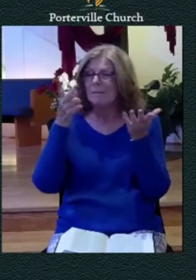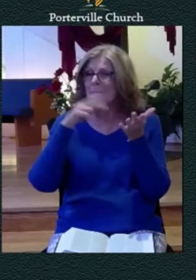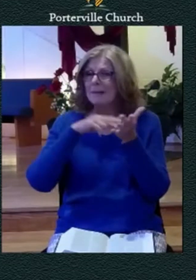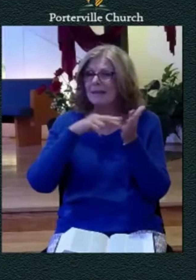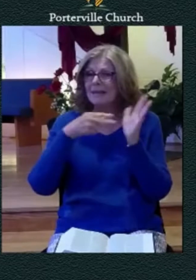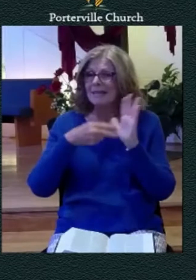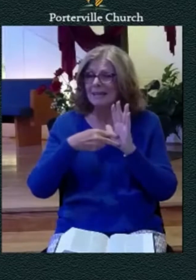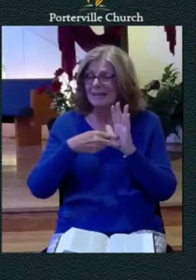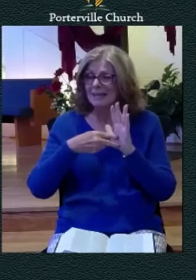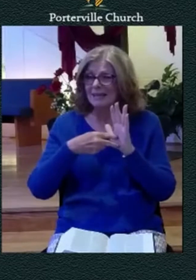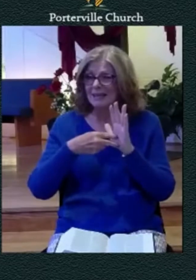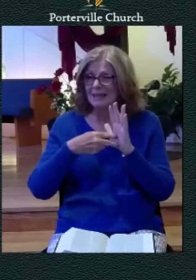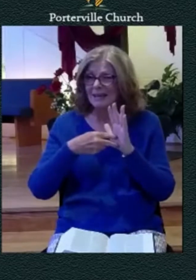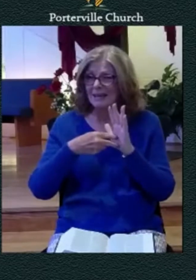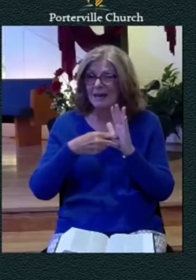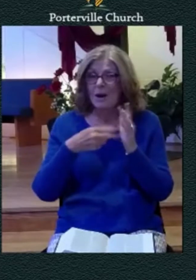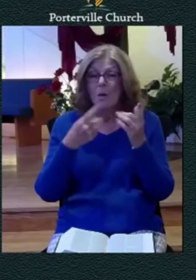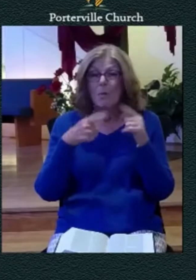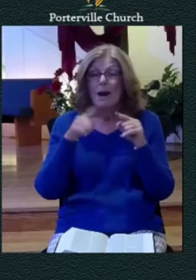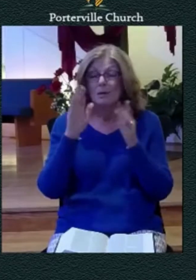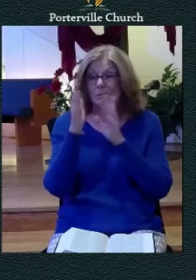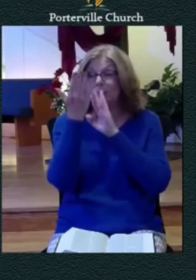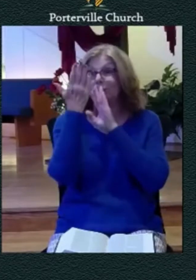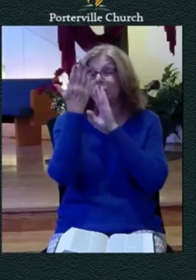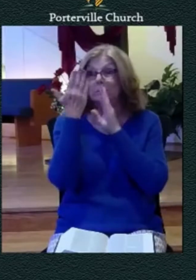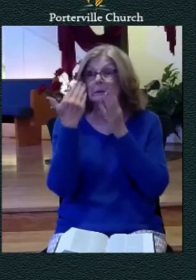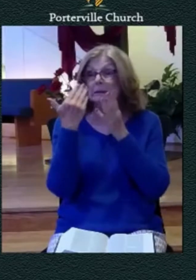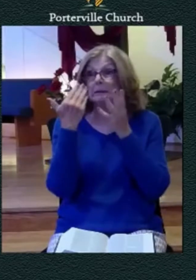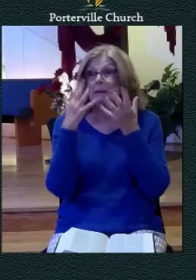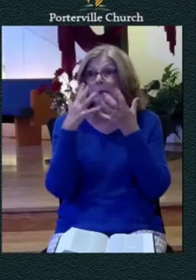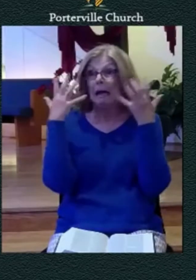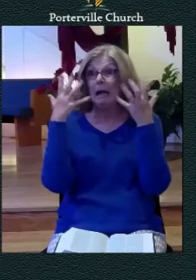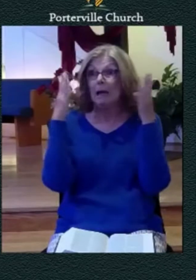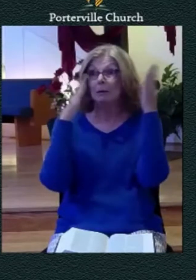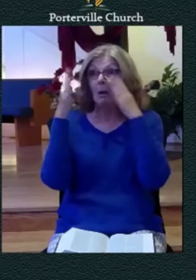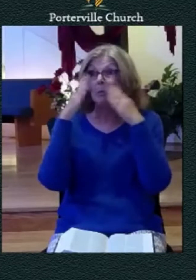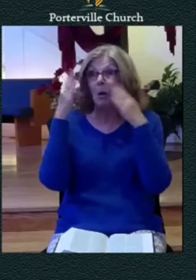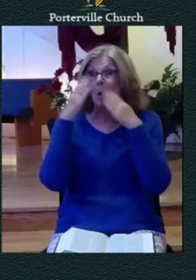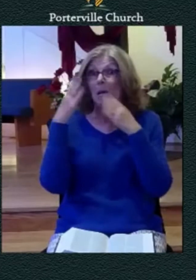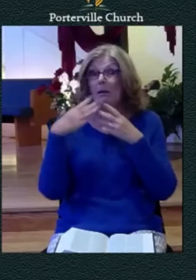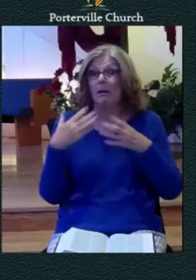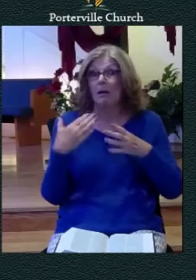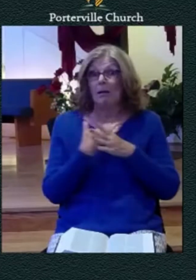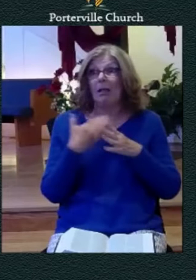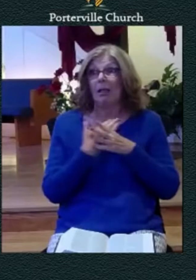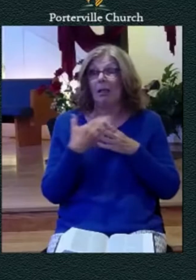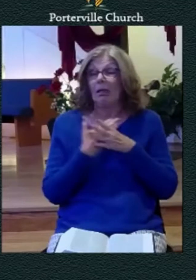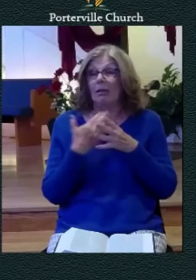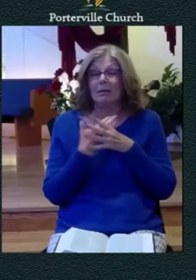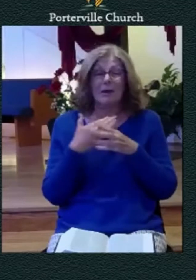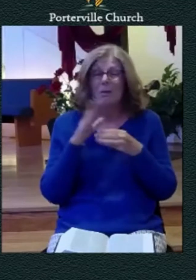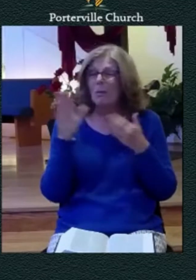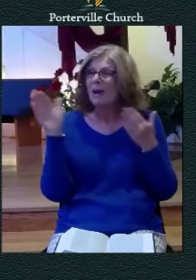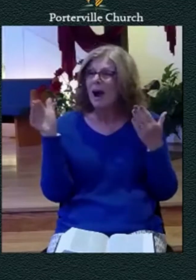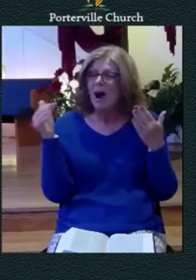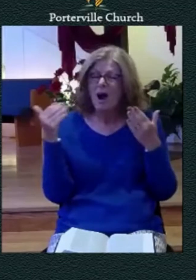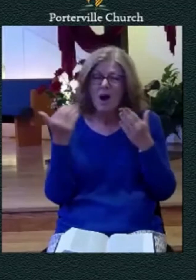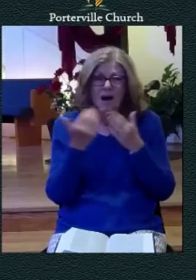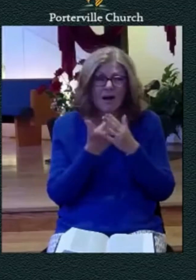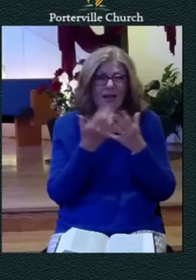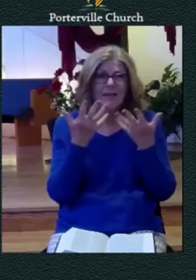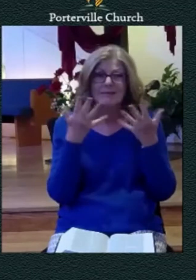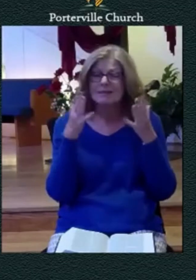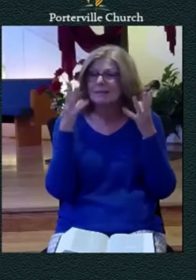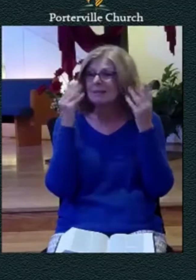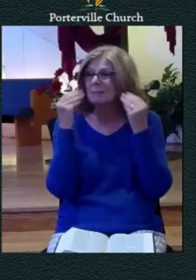the distress that comes into our lives and we all know it we've all tasted that experience we all know